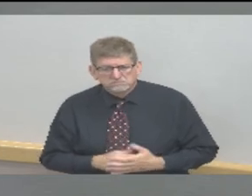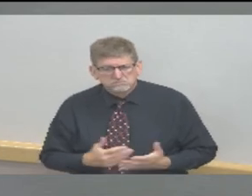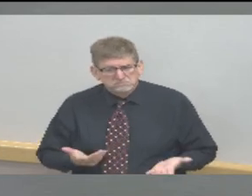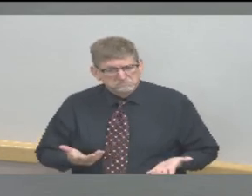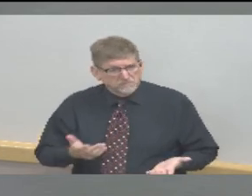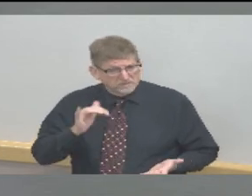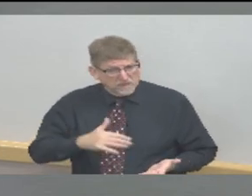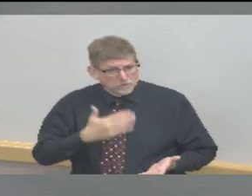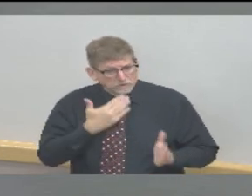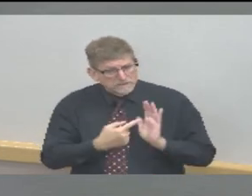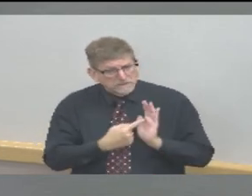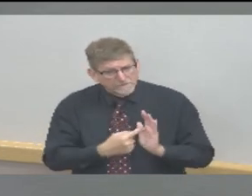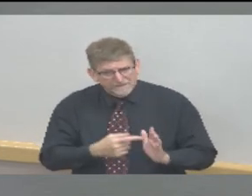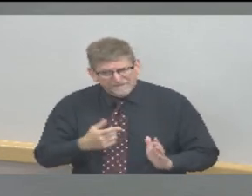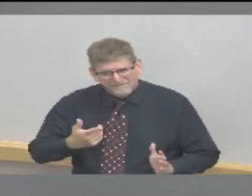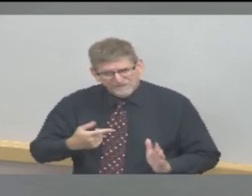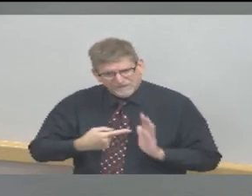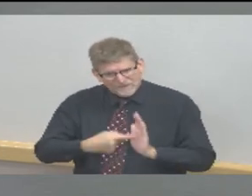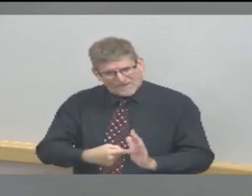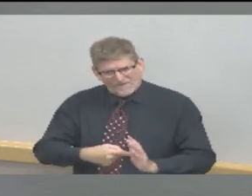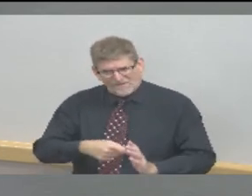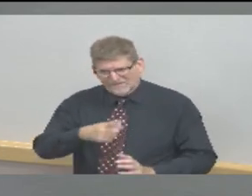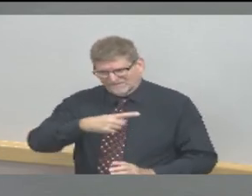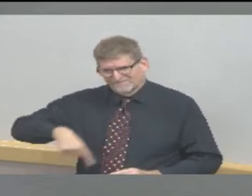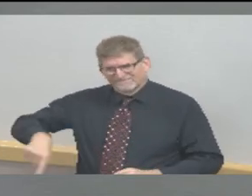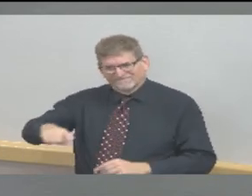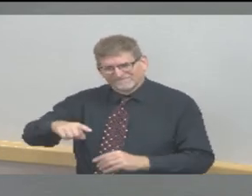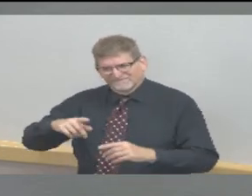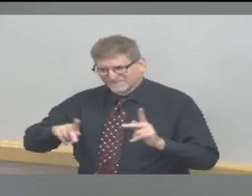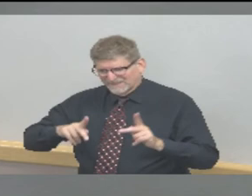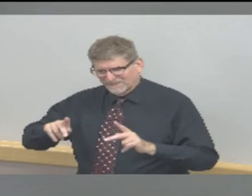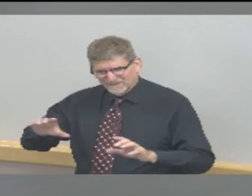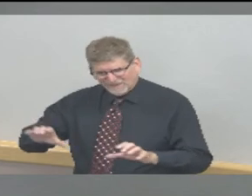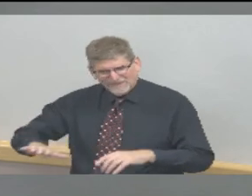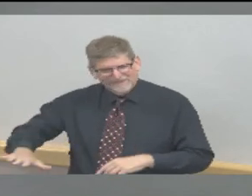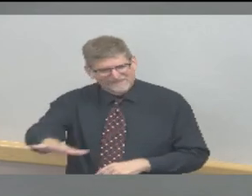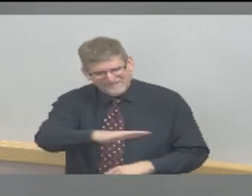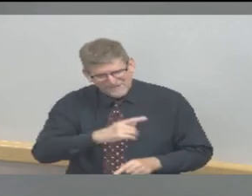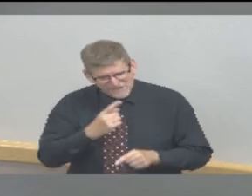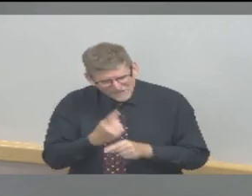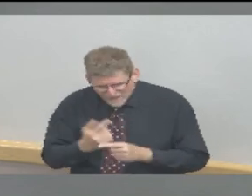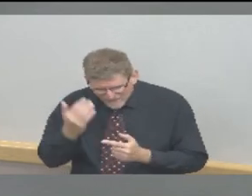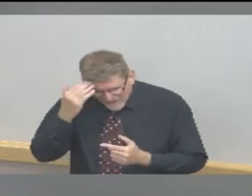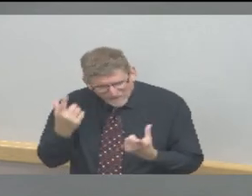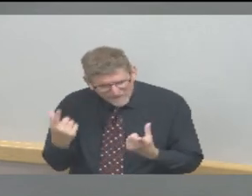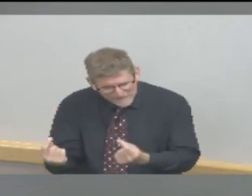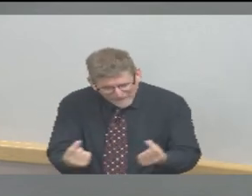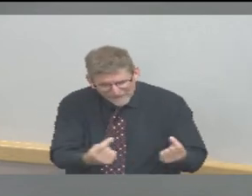people are trying to do the right thing and go about this in a safe manner.